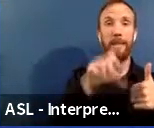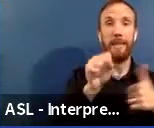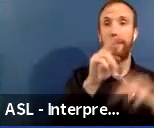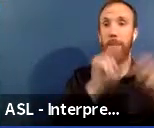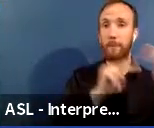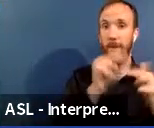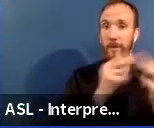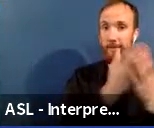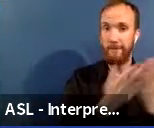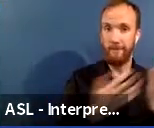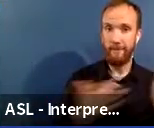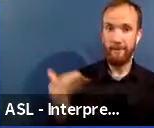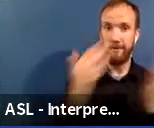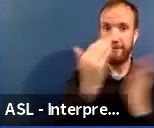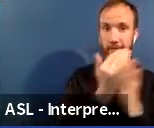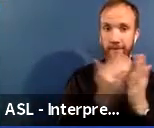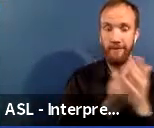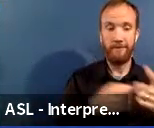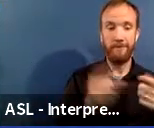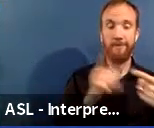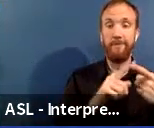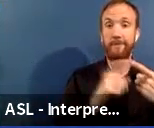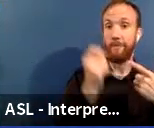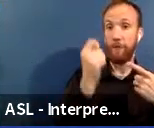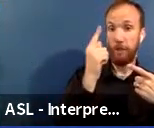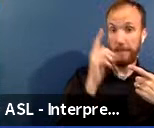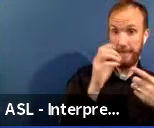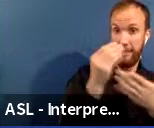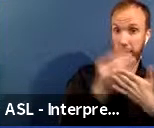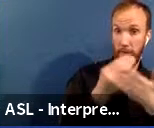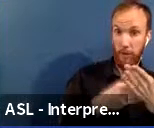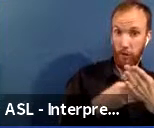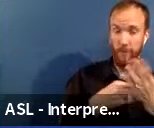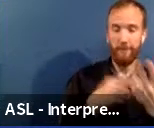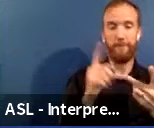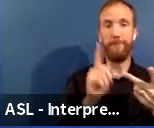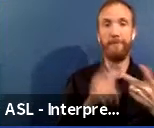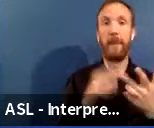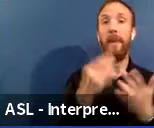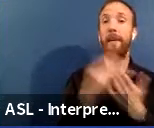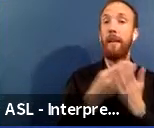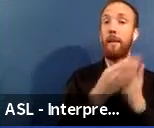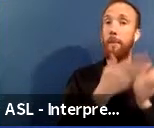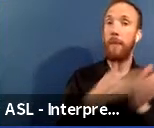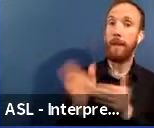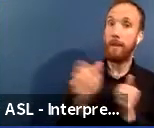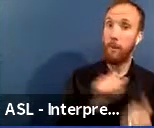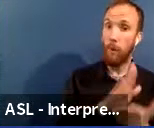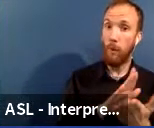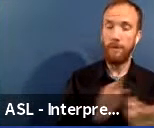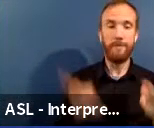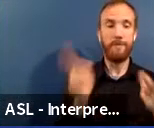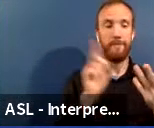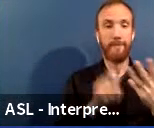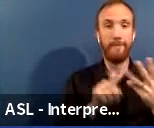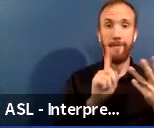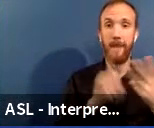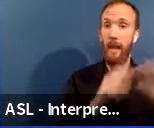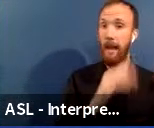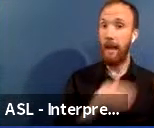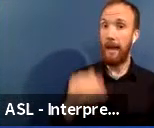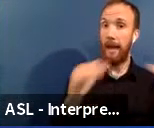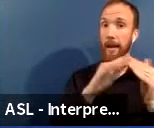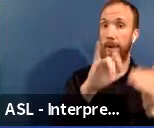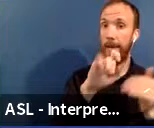understanding CPS budgets, capital planning approach, the equity index factors, and capital